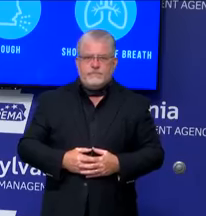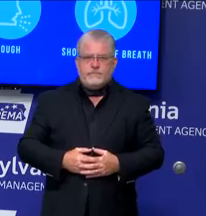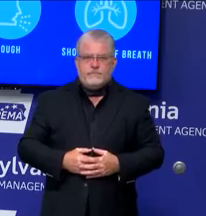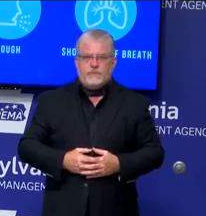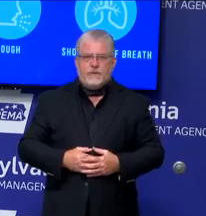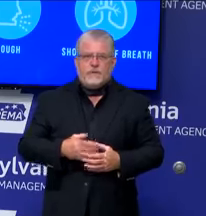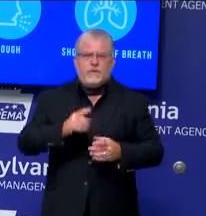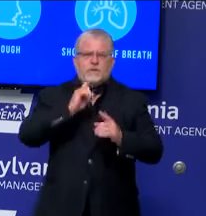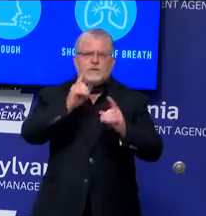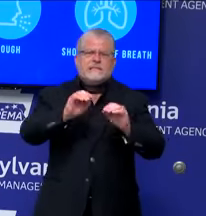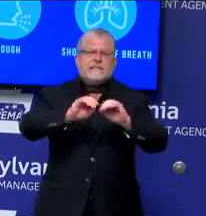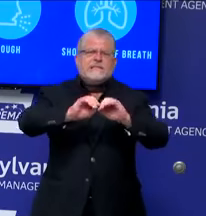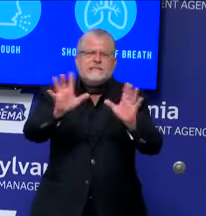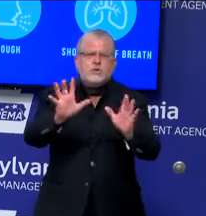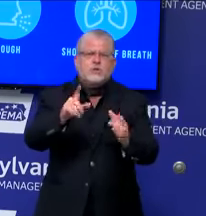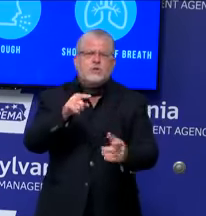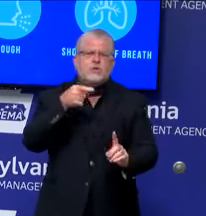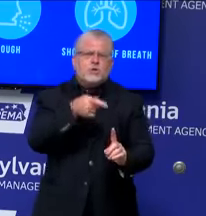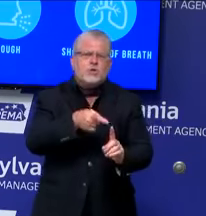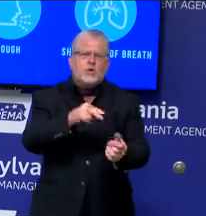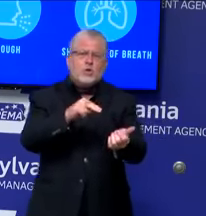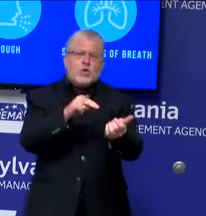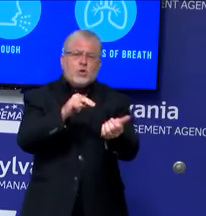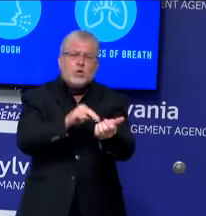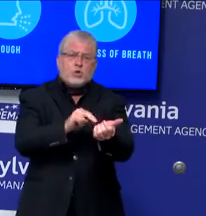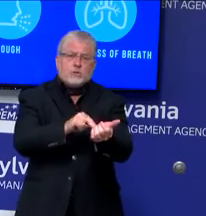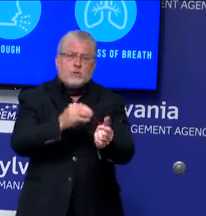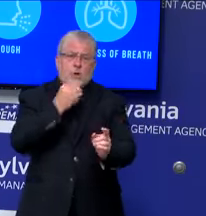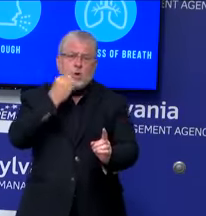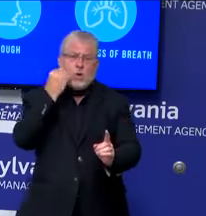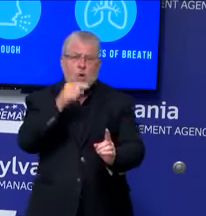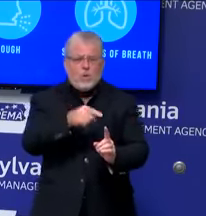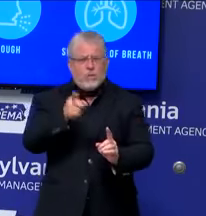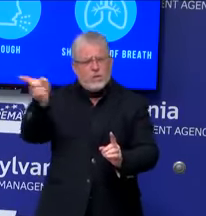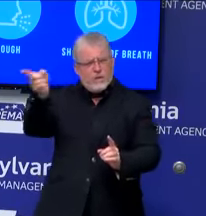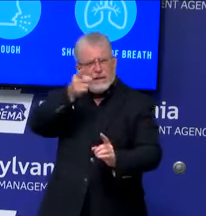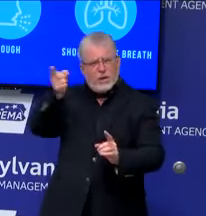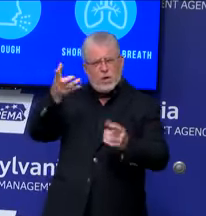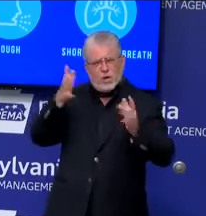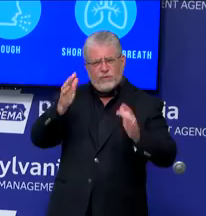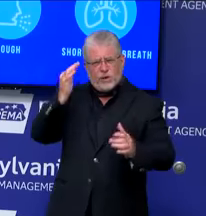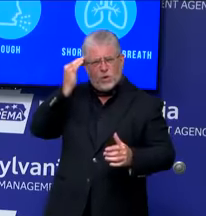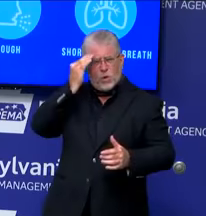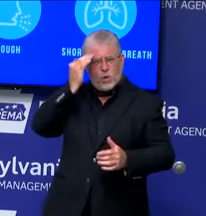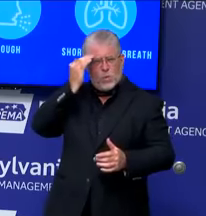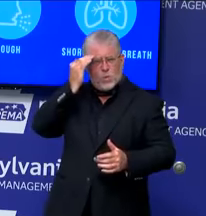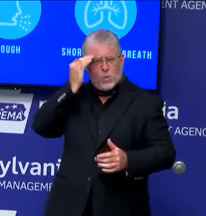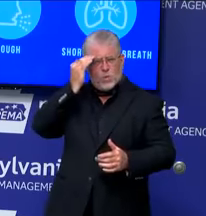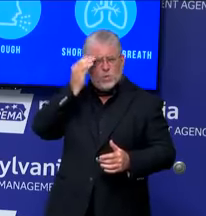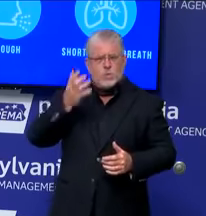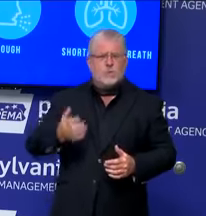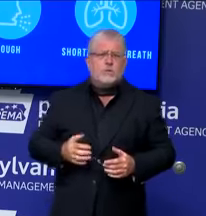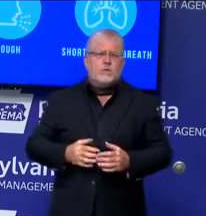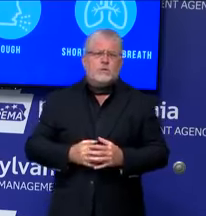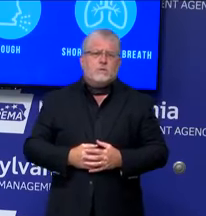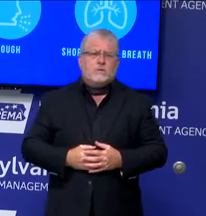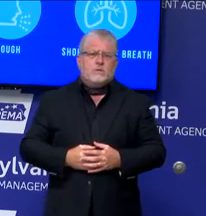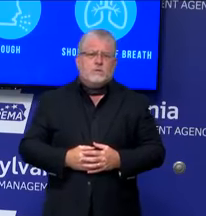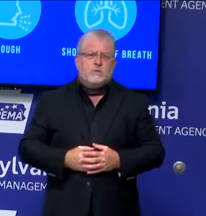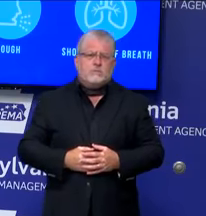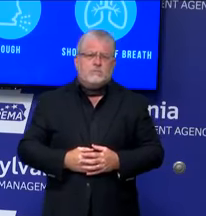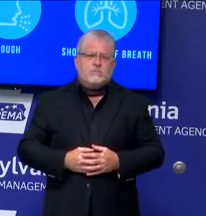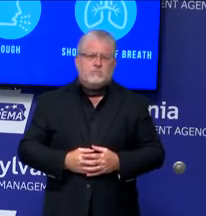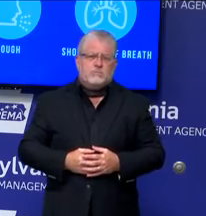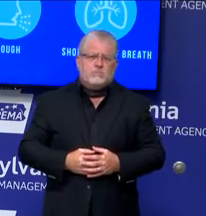the facilities. We actually had no real complaints about those recommendations. They understand it quite well. And so I would really recommend that the family